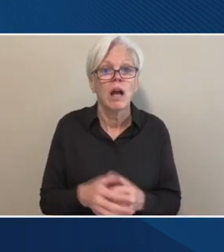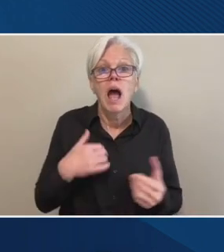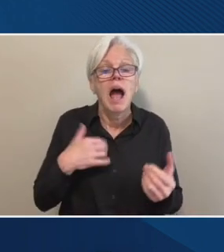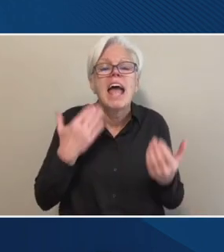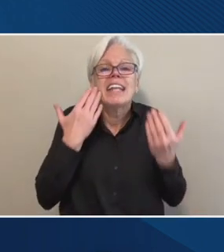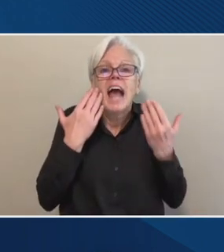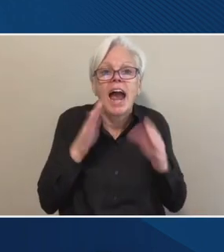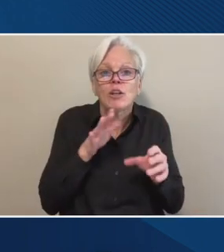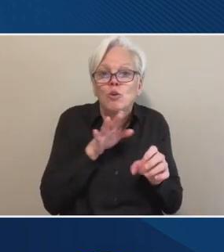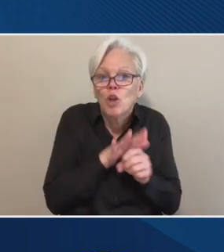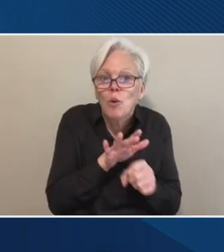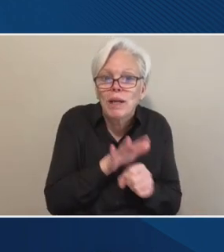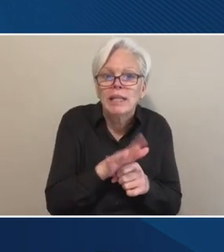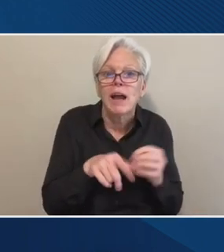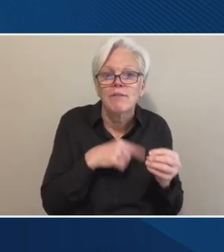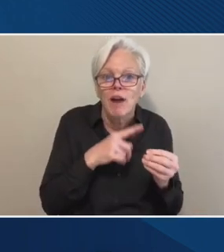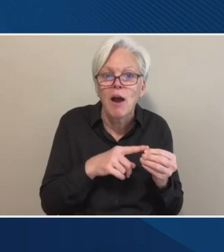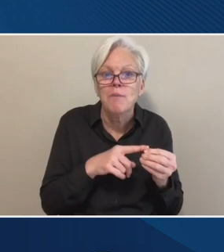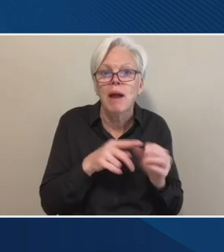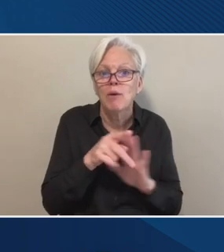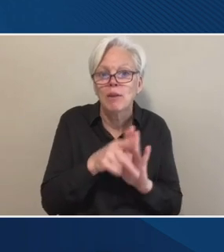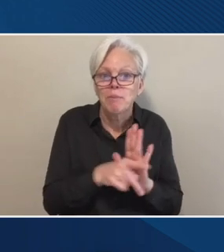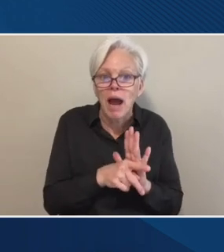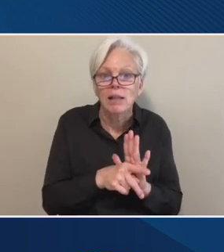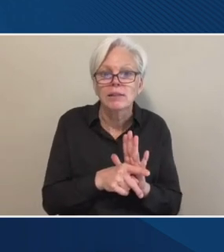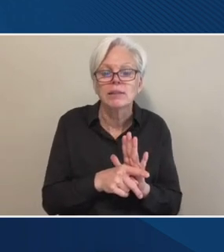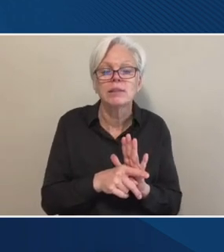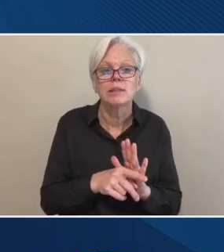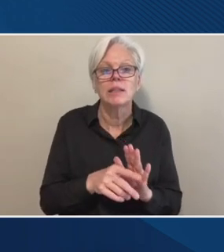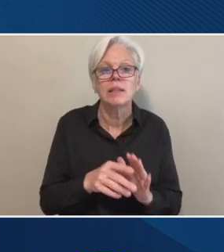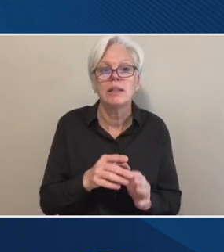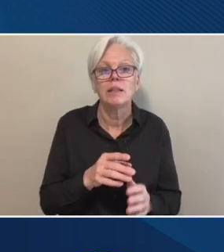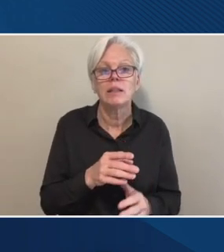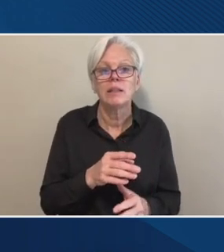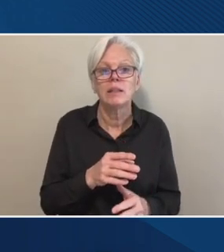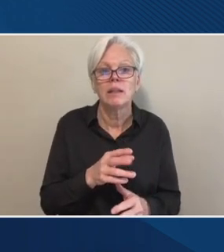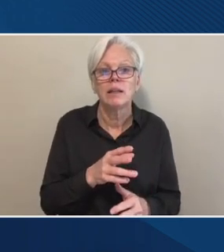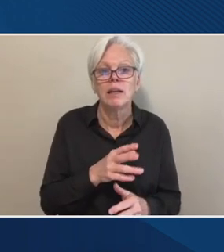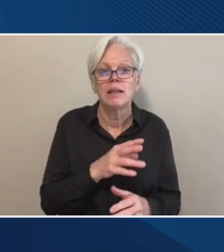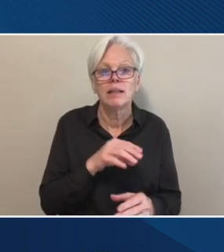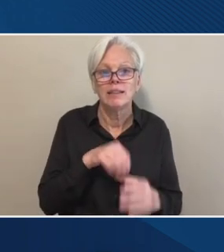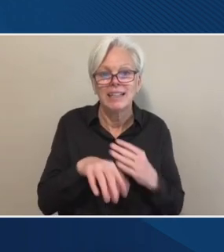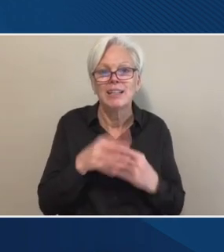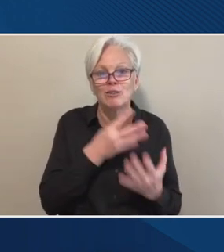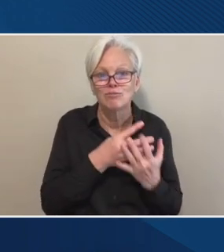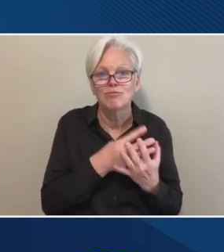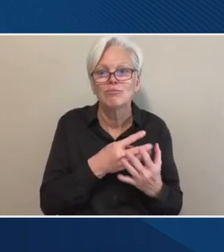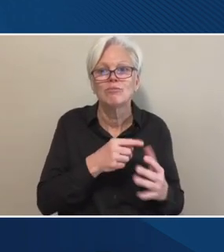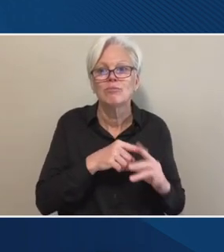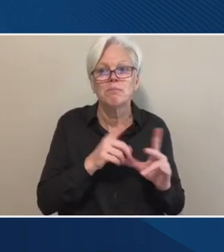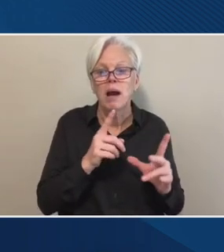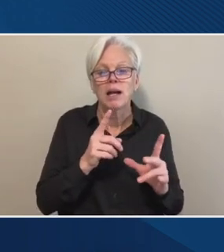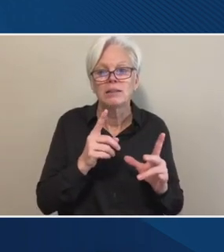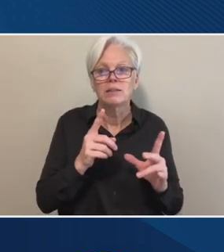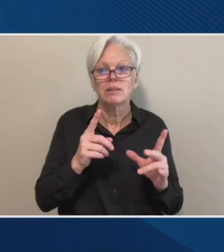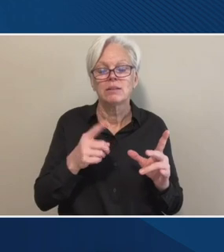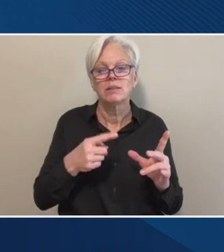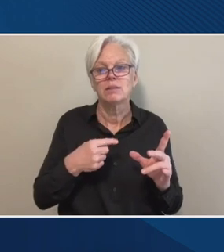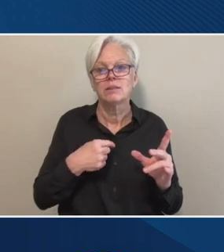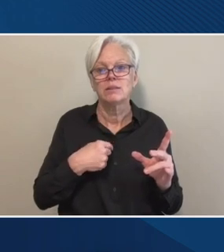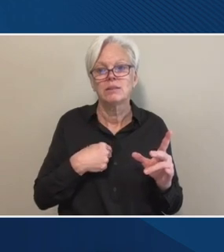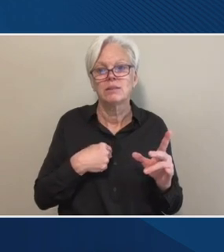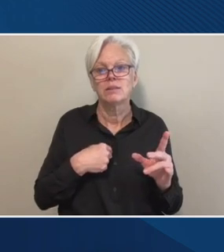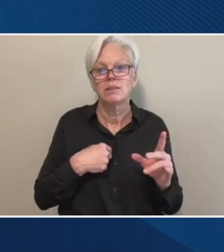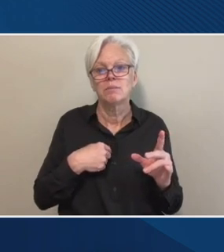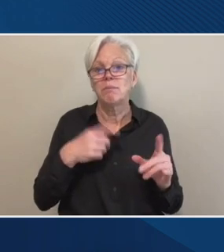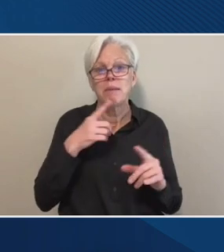about the policy and, uh, correctional facilities. So I could just be coming in from left